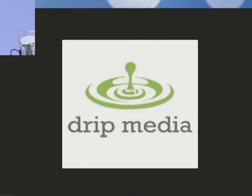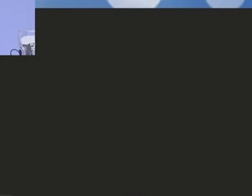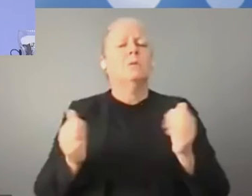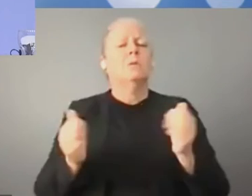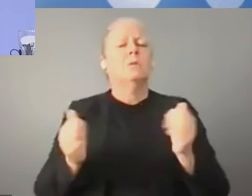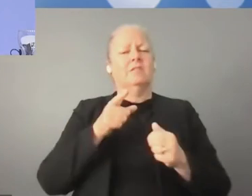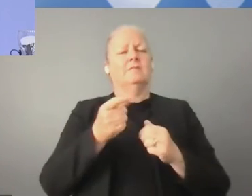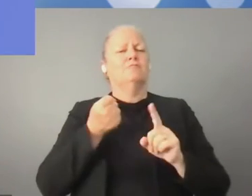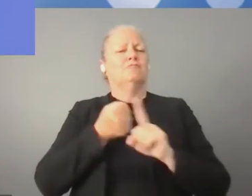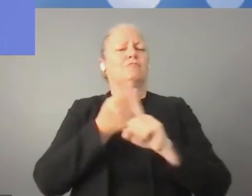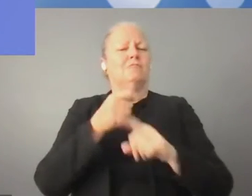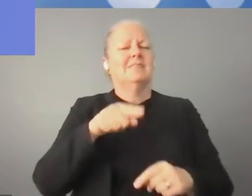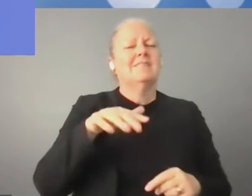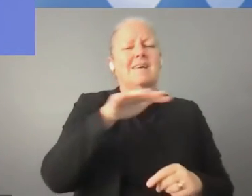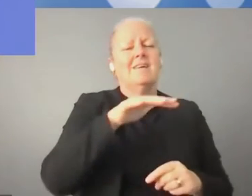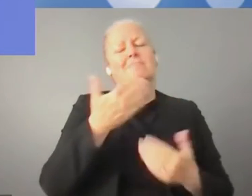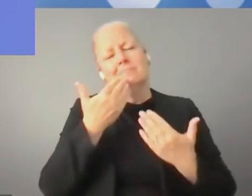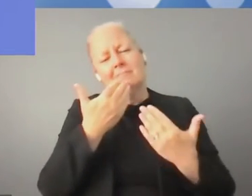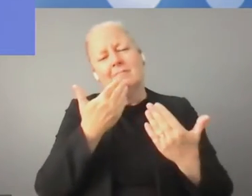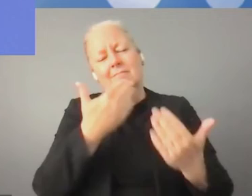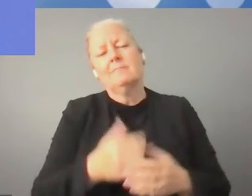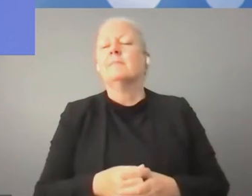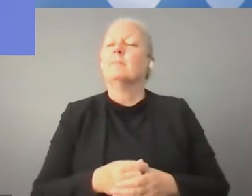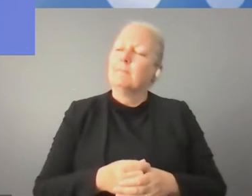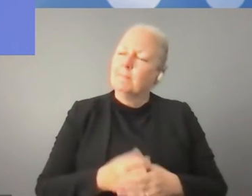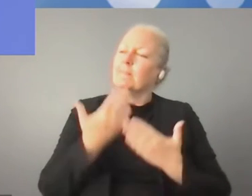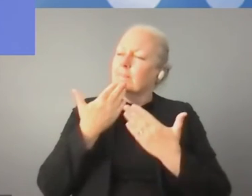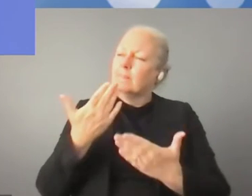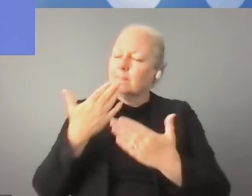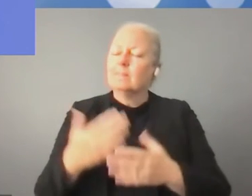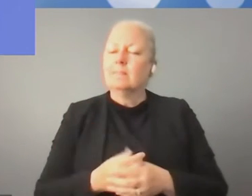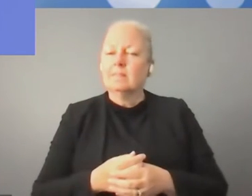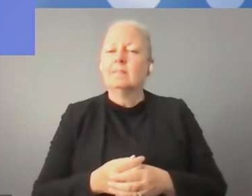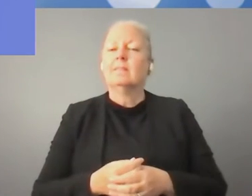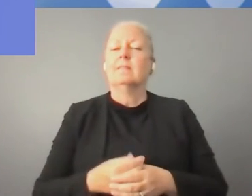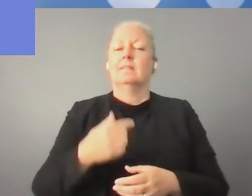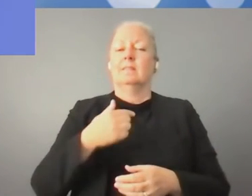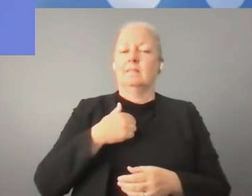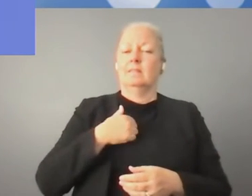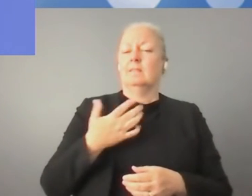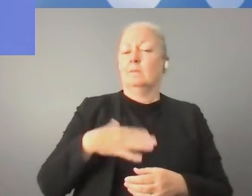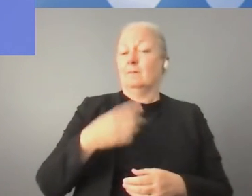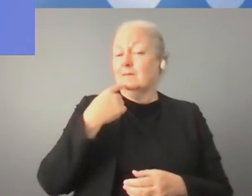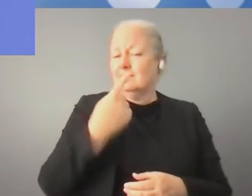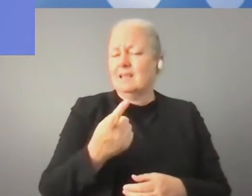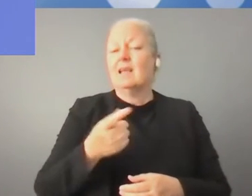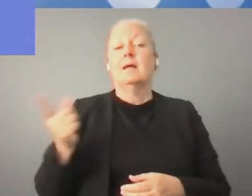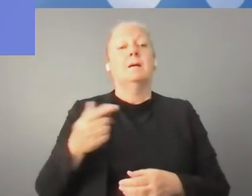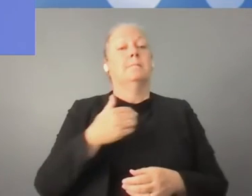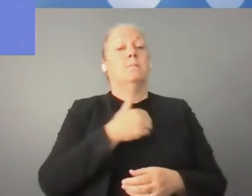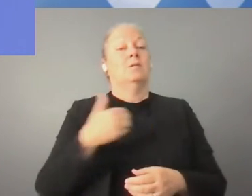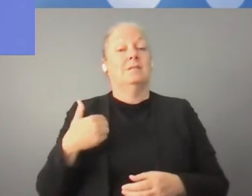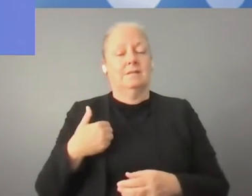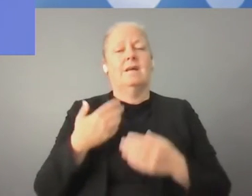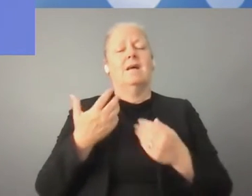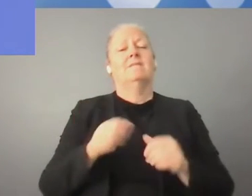sector. Thank you. Yes. Thank you very much. I just would like to mention that, for example, in Poland, at the moment, 70% of